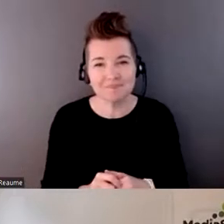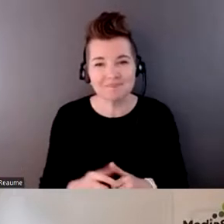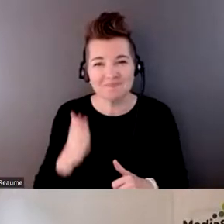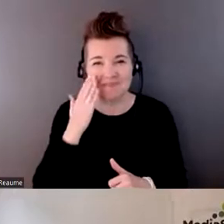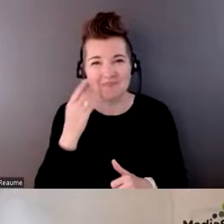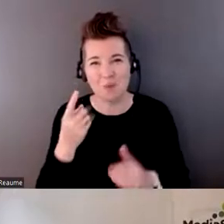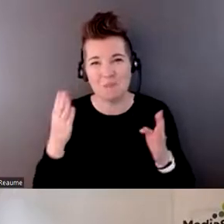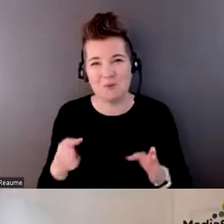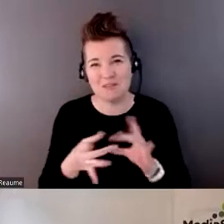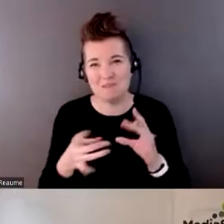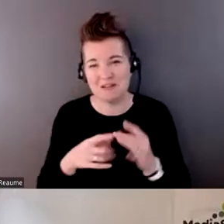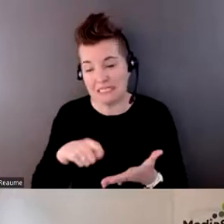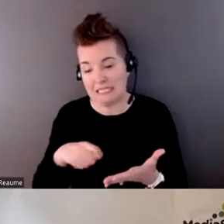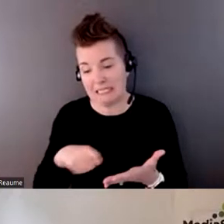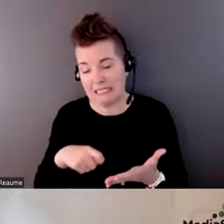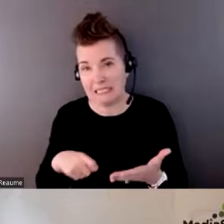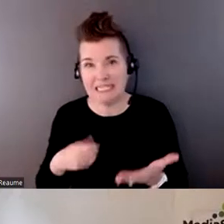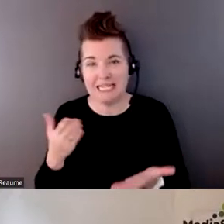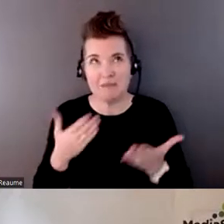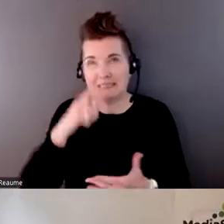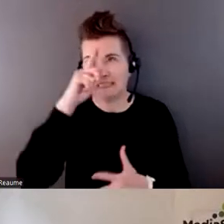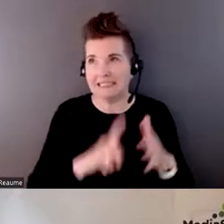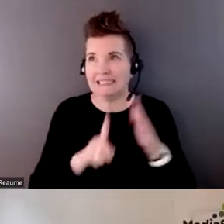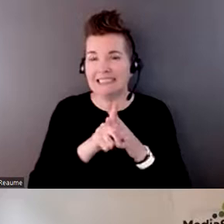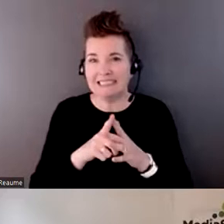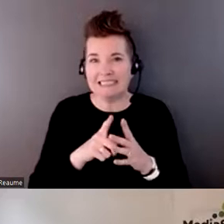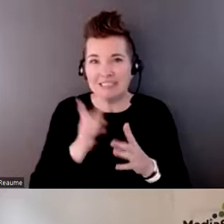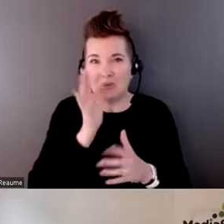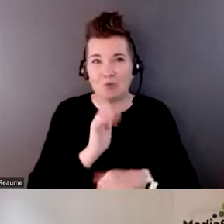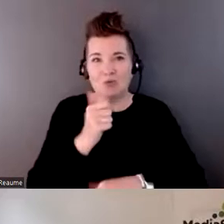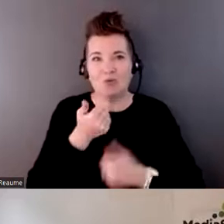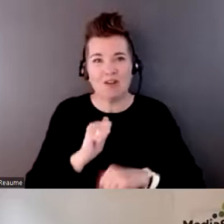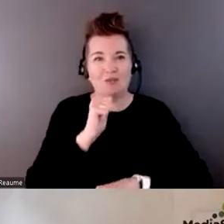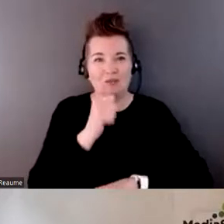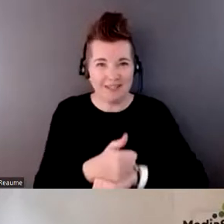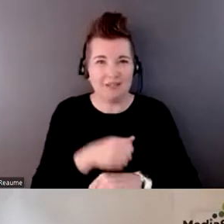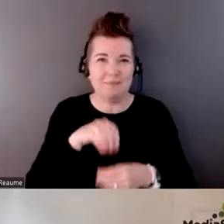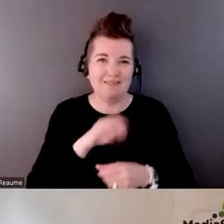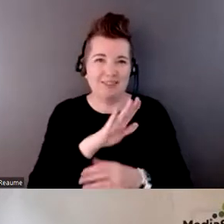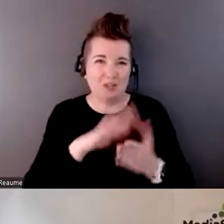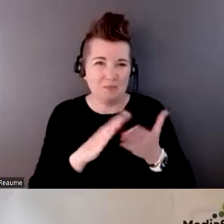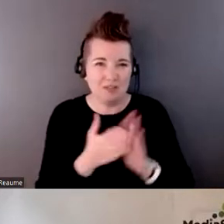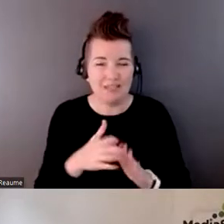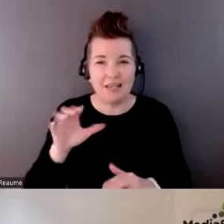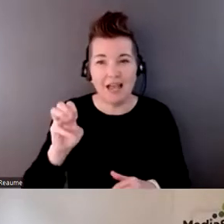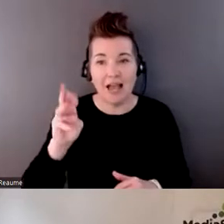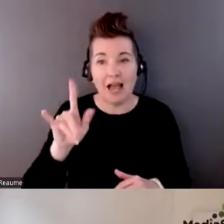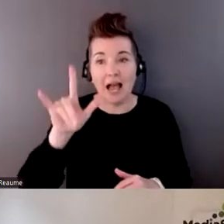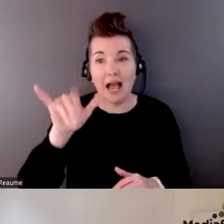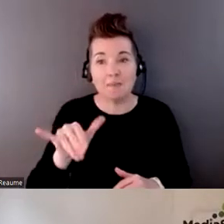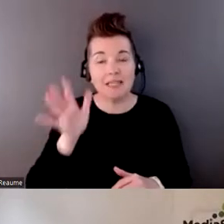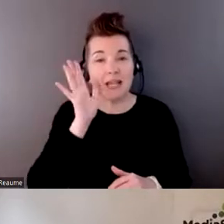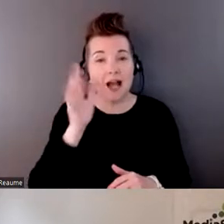try to kind of ignite something in their, in their community. So Emily, if you don't mind, I will be sharing the link to your best